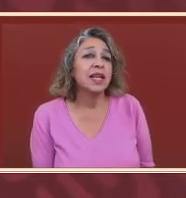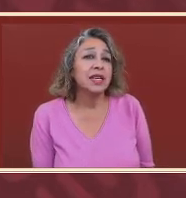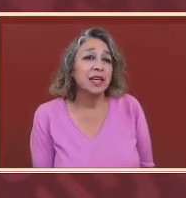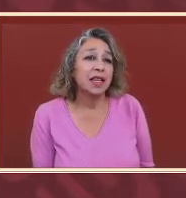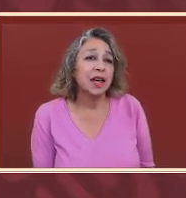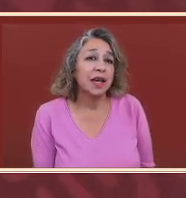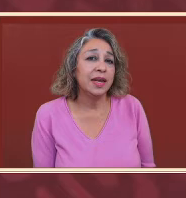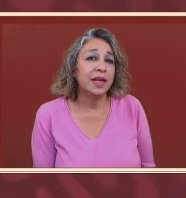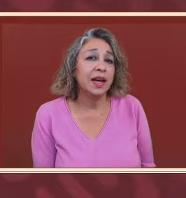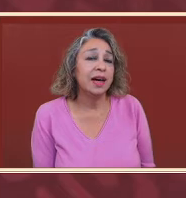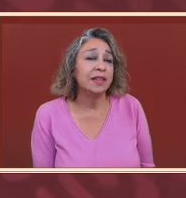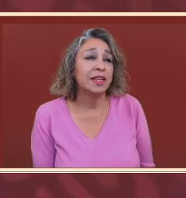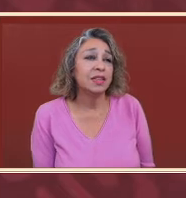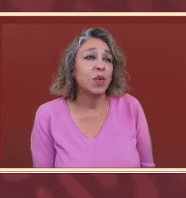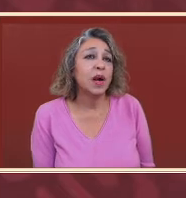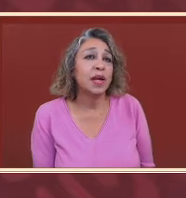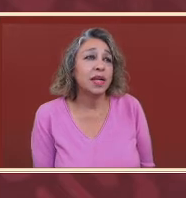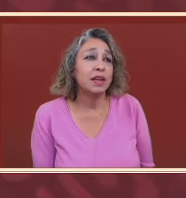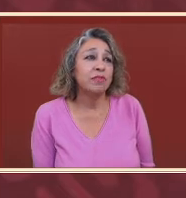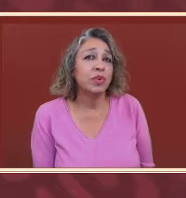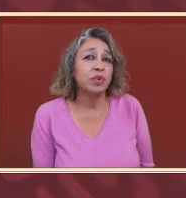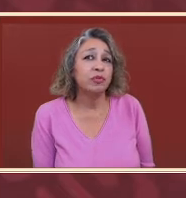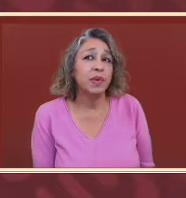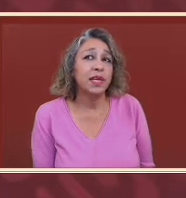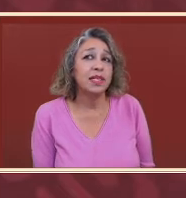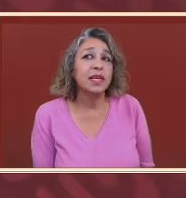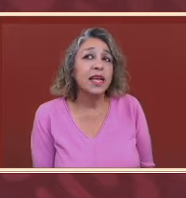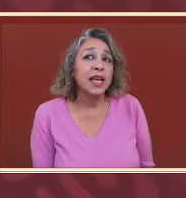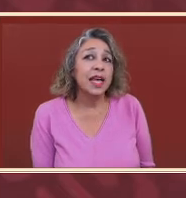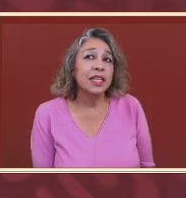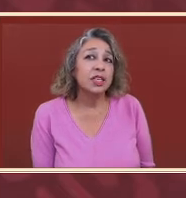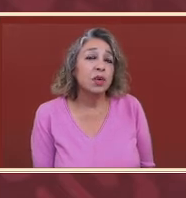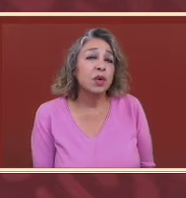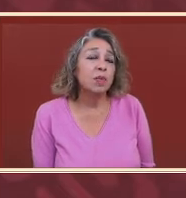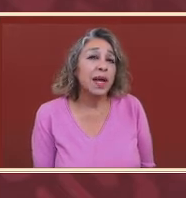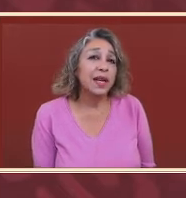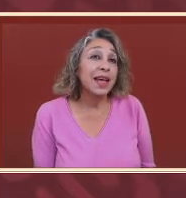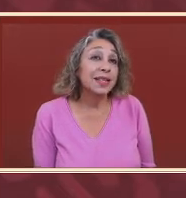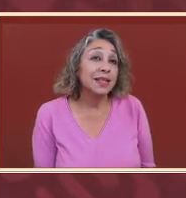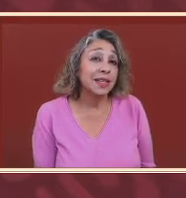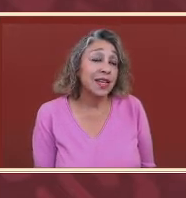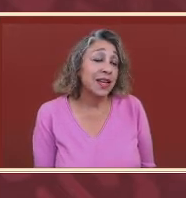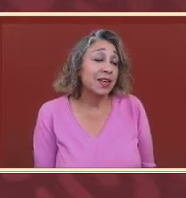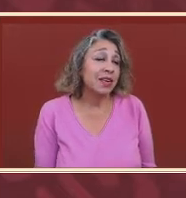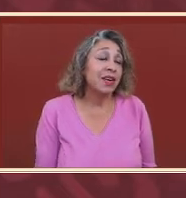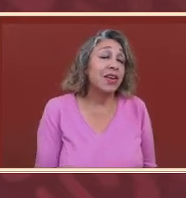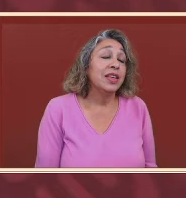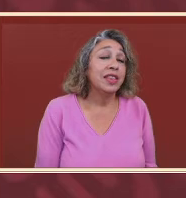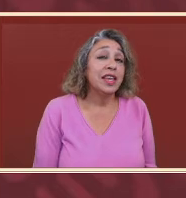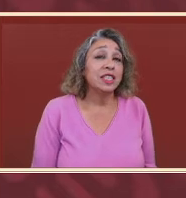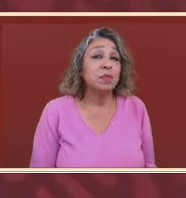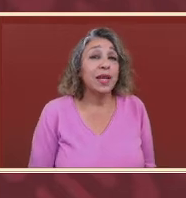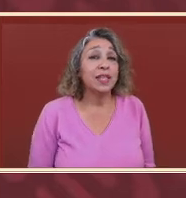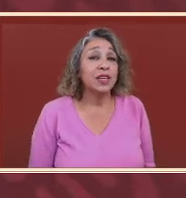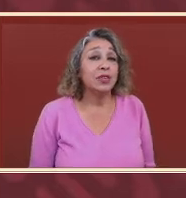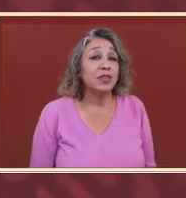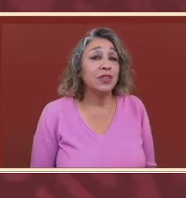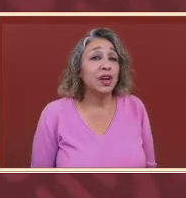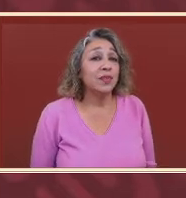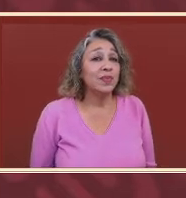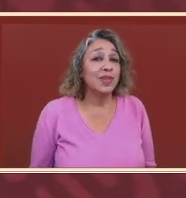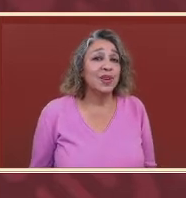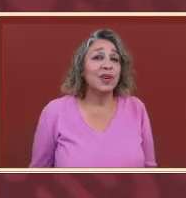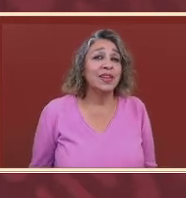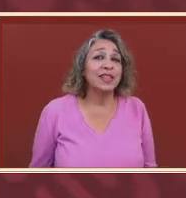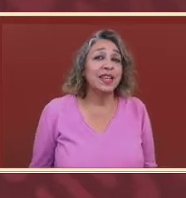a steady decline, that's quite an improvement. And so by next year, they expect to